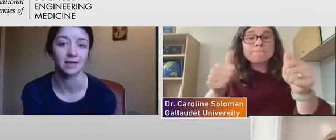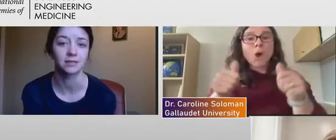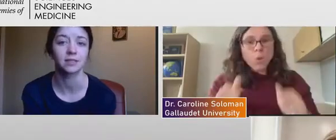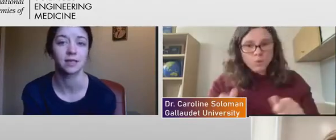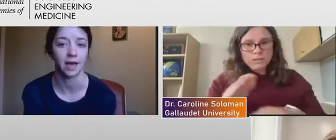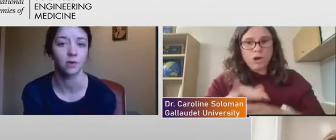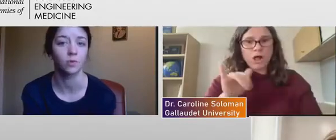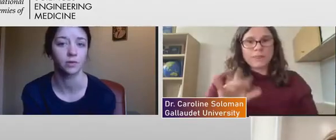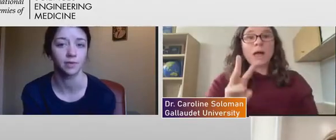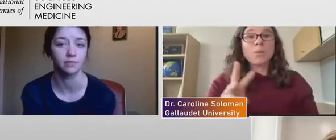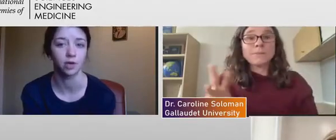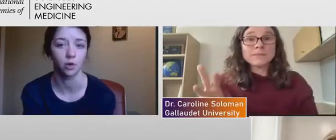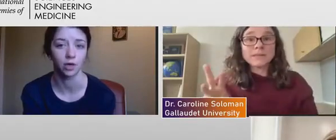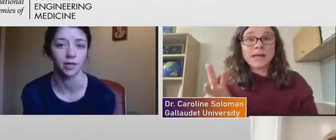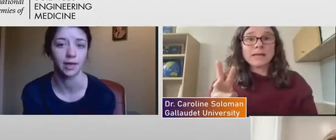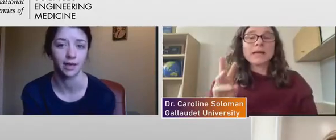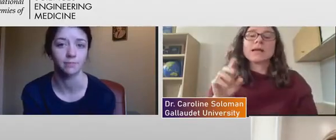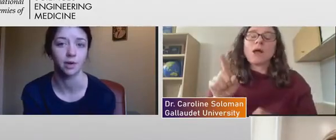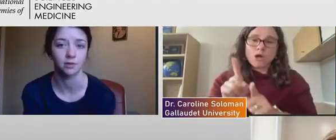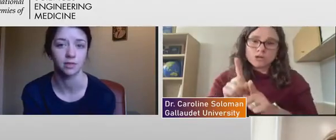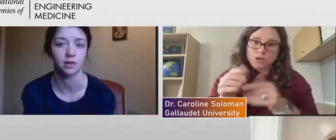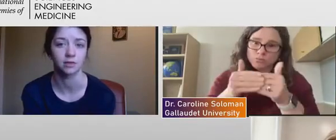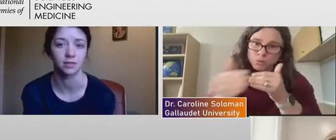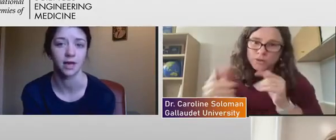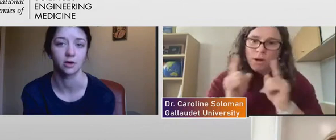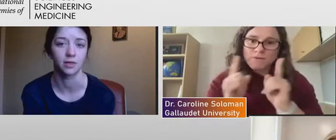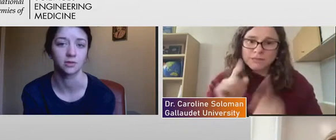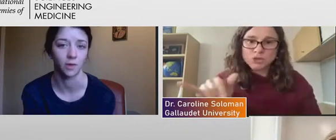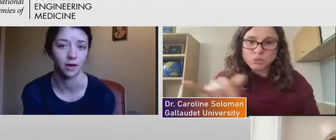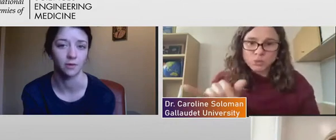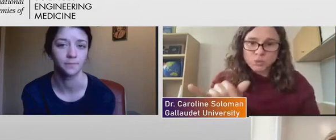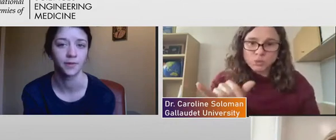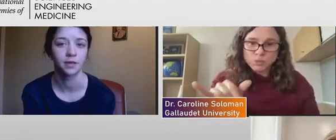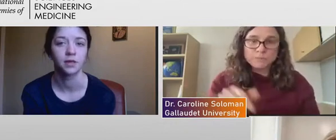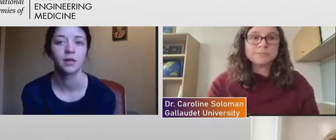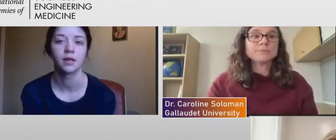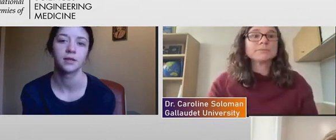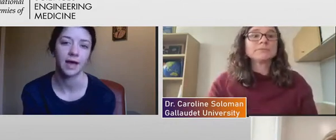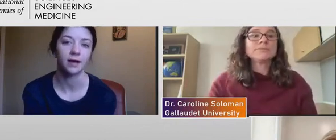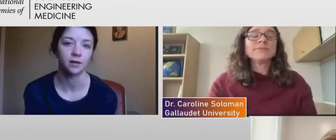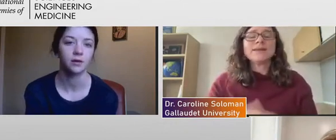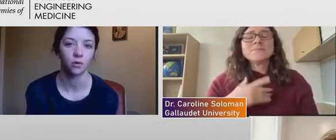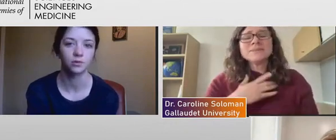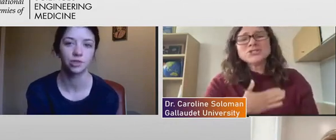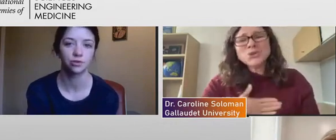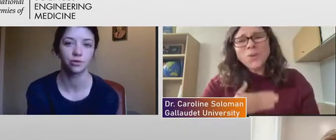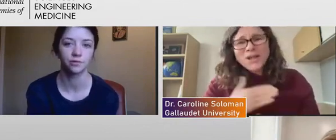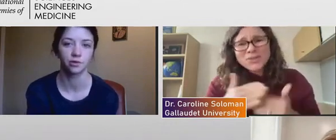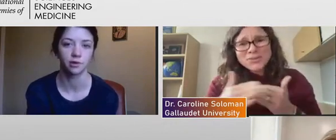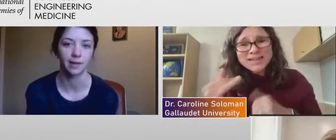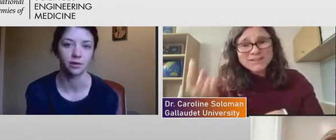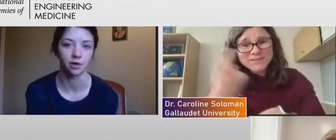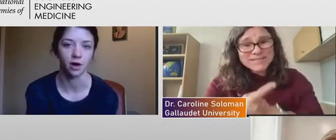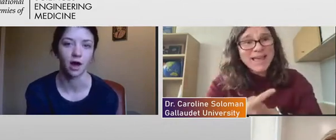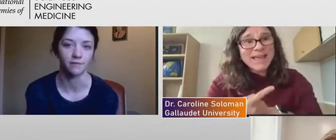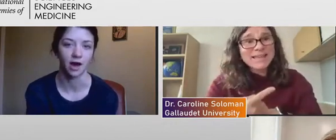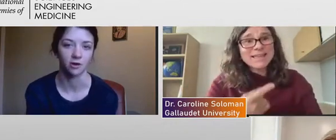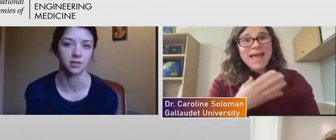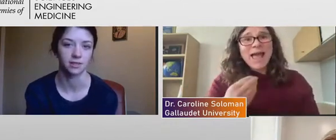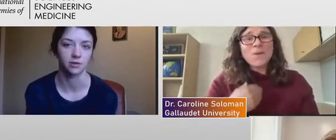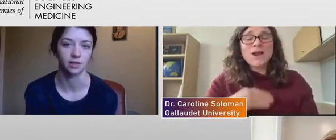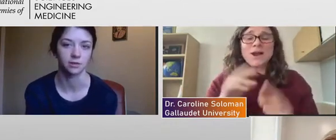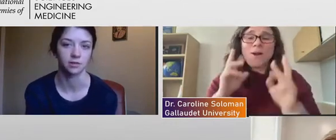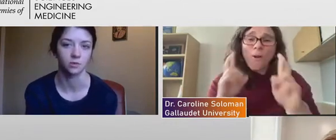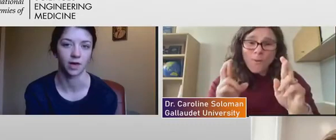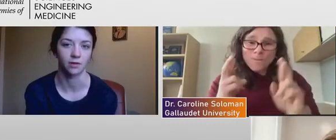webcast, again, will be recorded and posted on Slido as well. That holds true for the remainder of